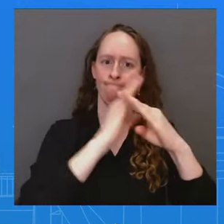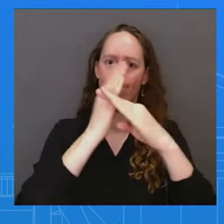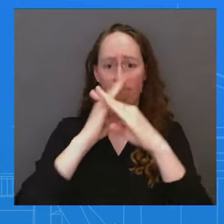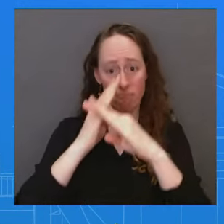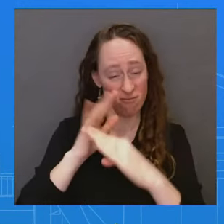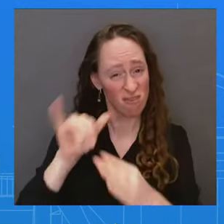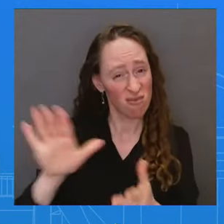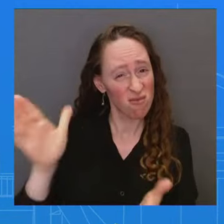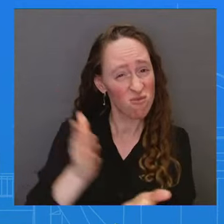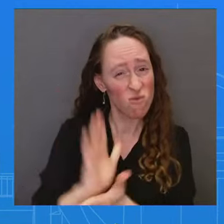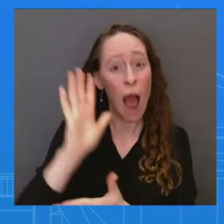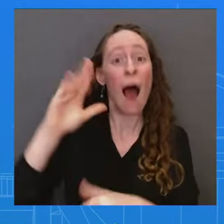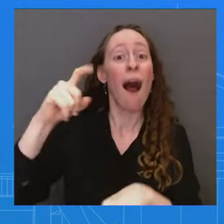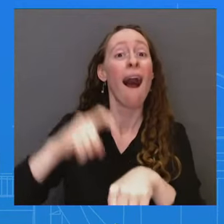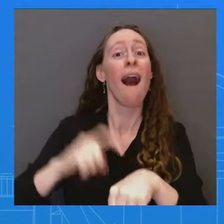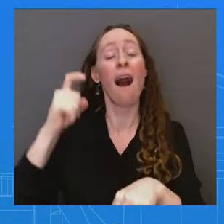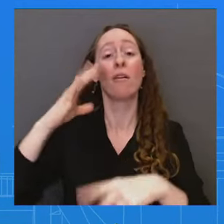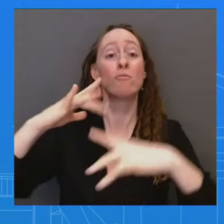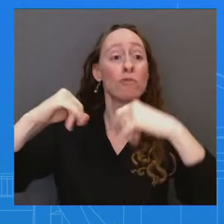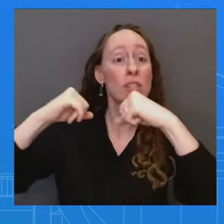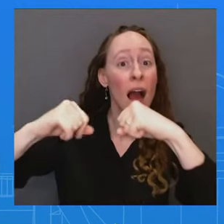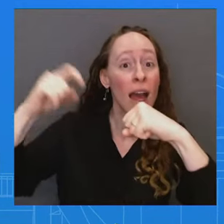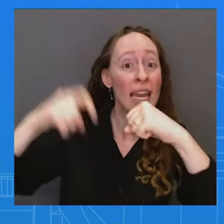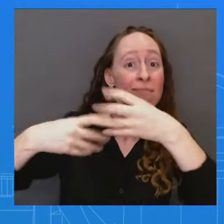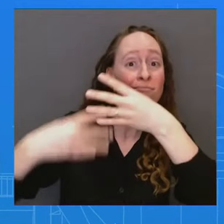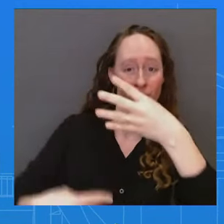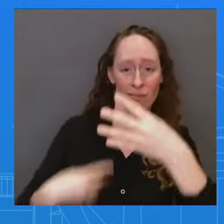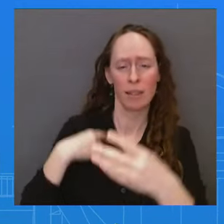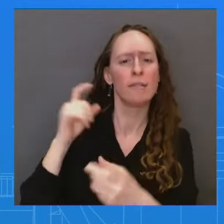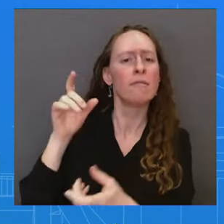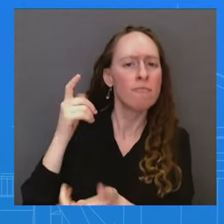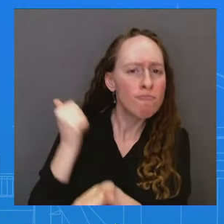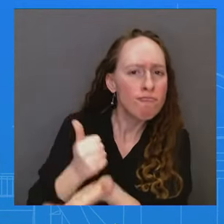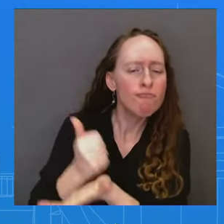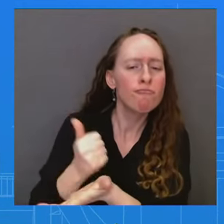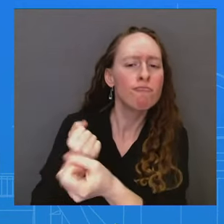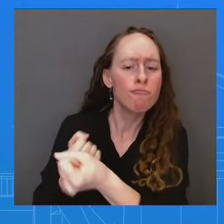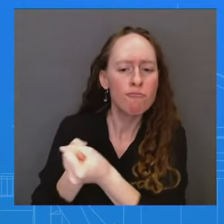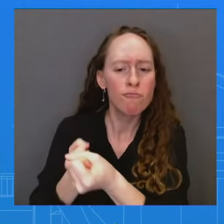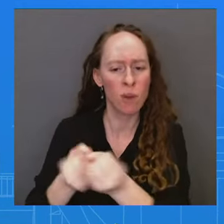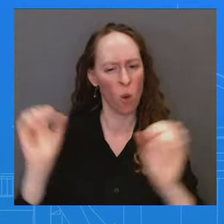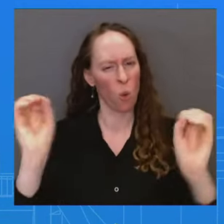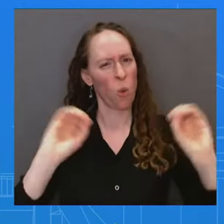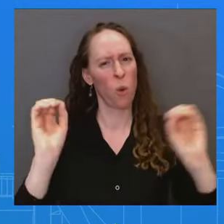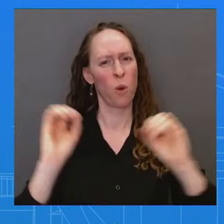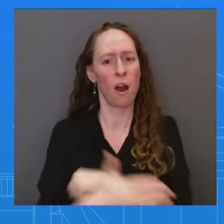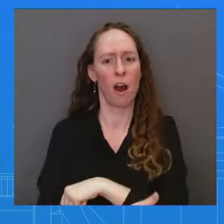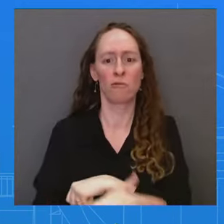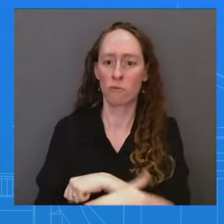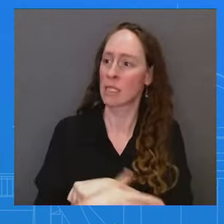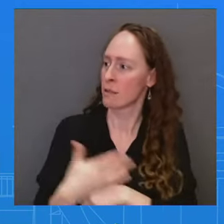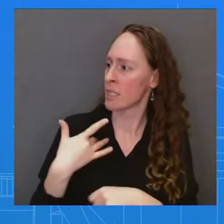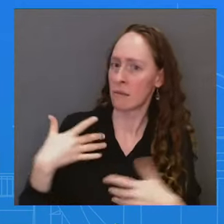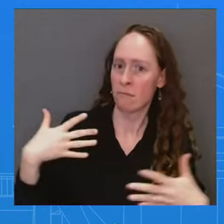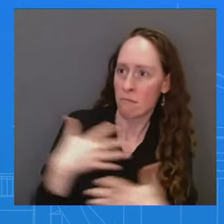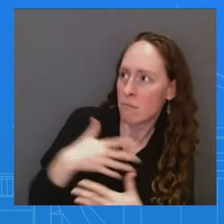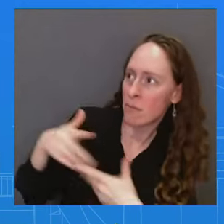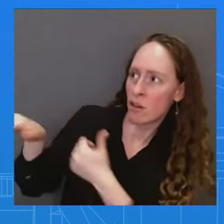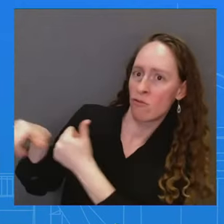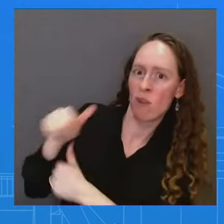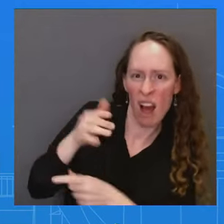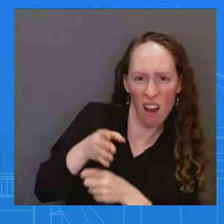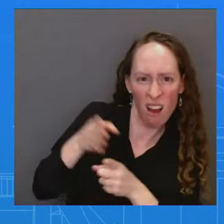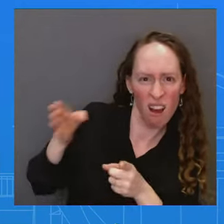No country should have to live to that kind of threat next door. So, no, we are not in violation, and we're going to continue to make sure Israel has what it needs.